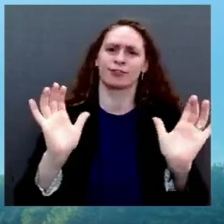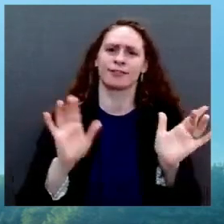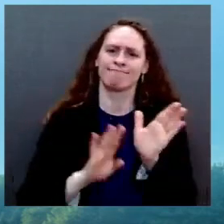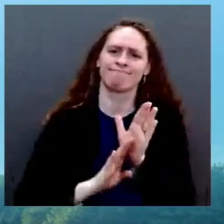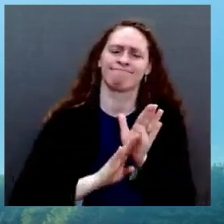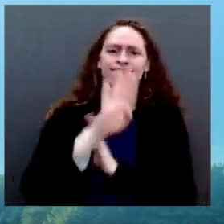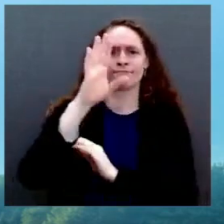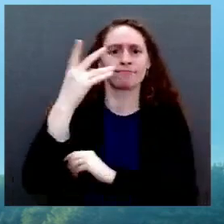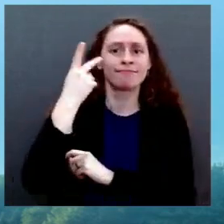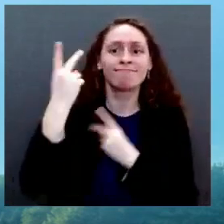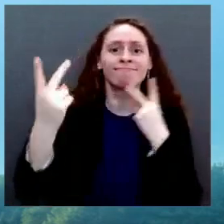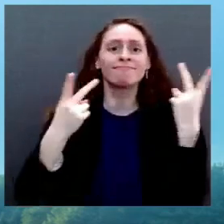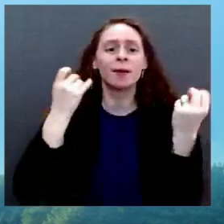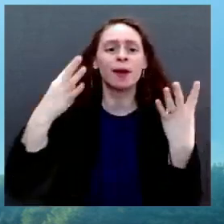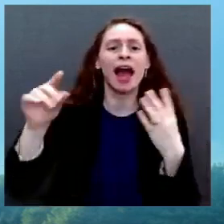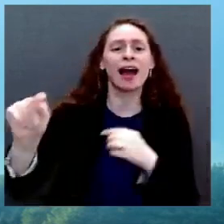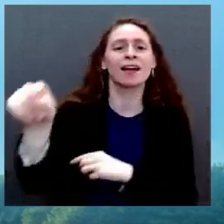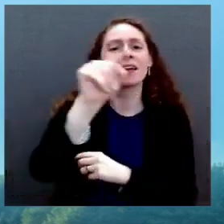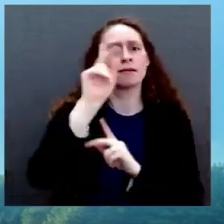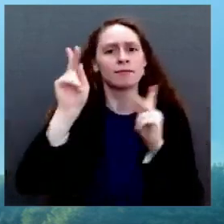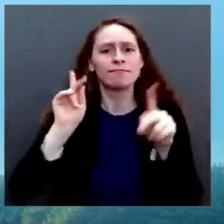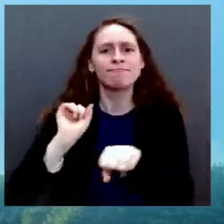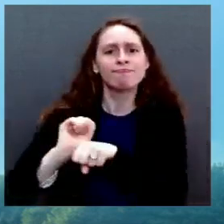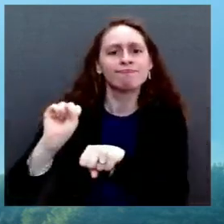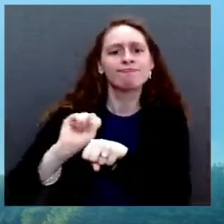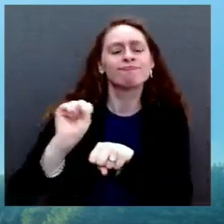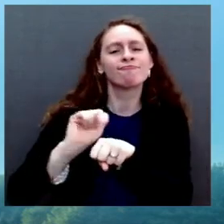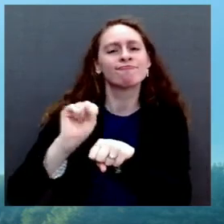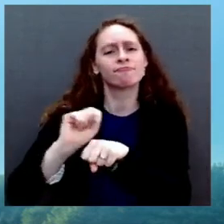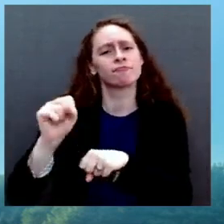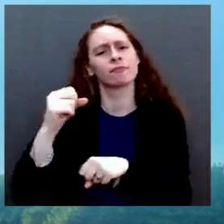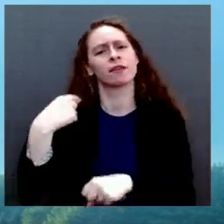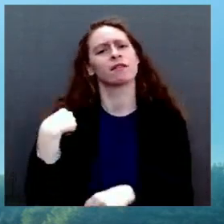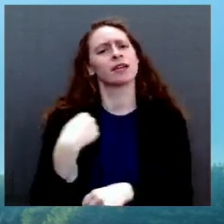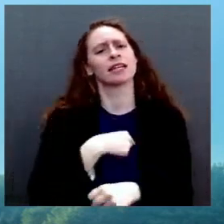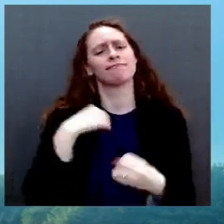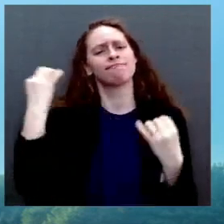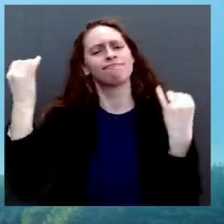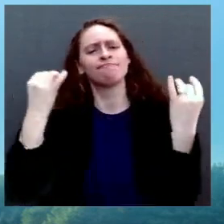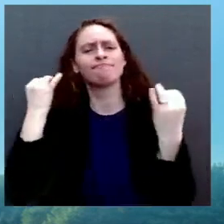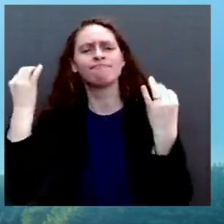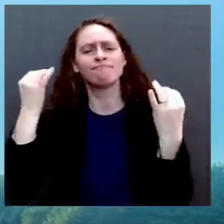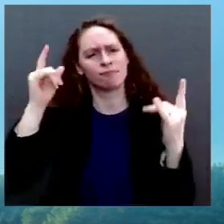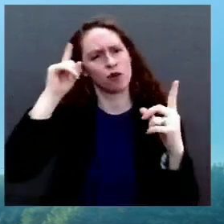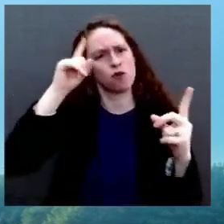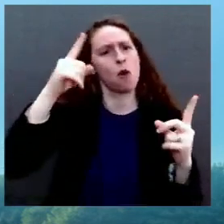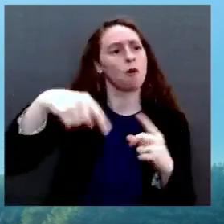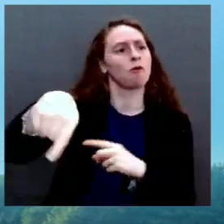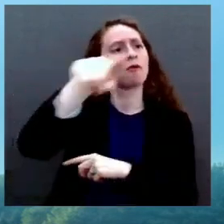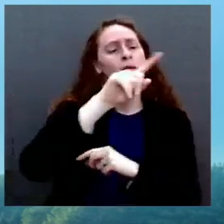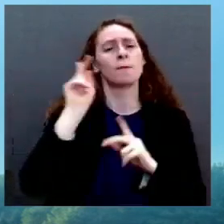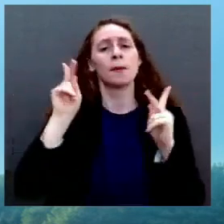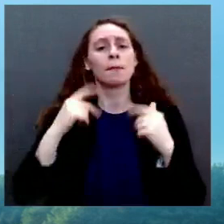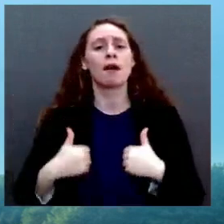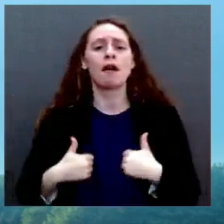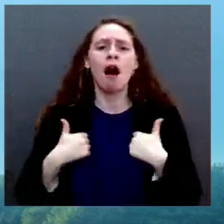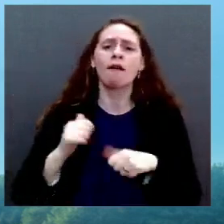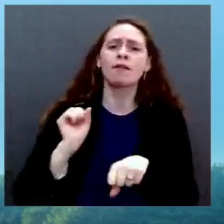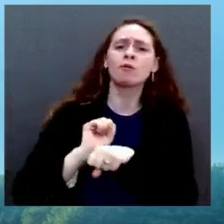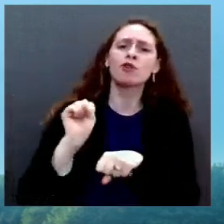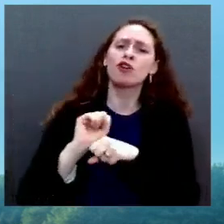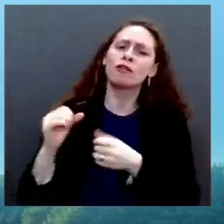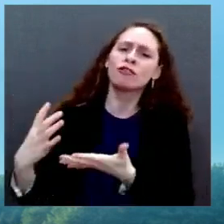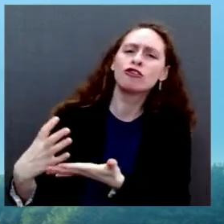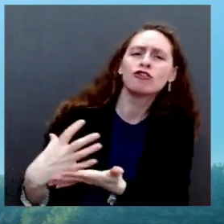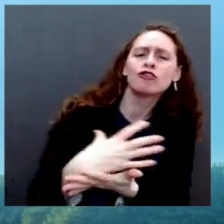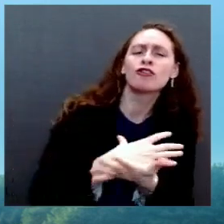and benefits they deserve, and to encourage more innovation and faster growth. So now, we're in a strong position to address the challenges